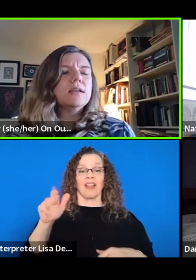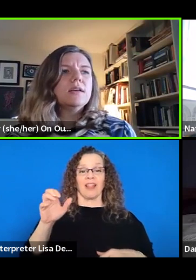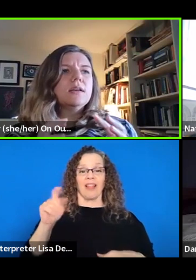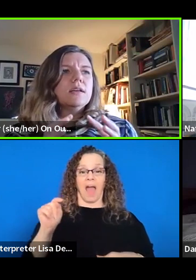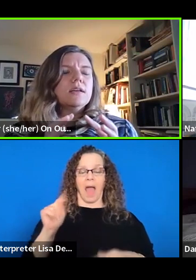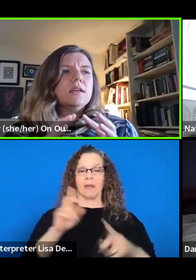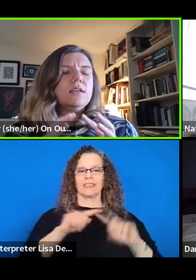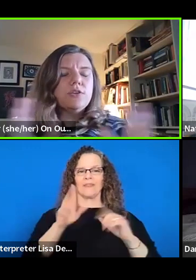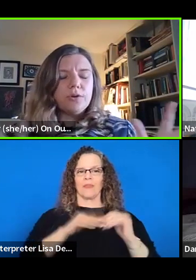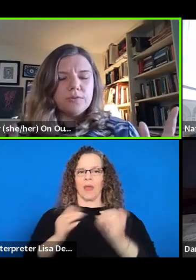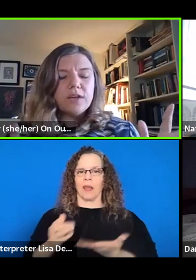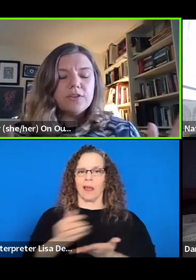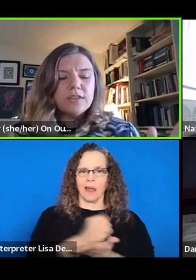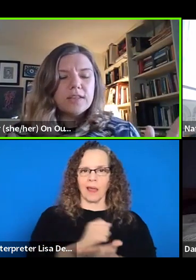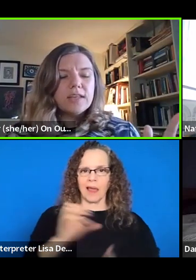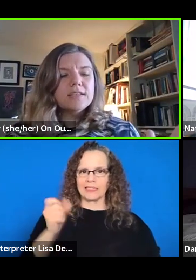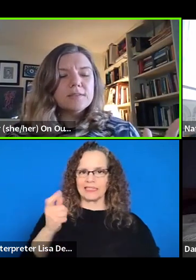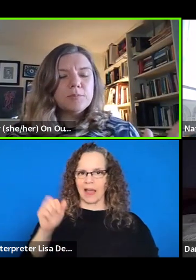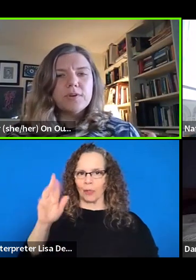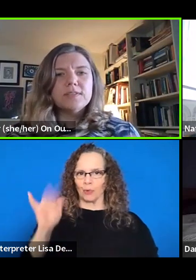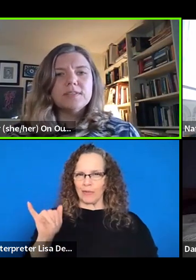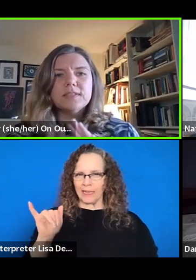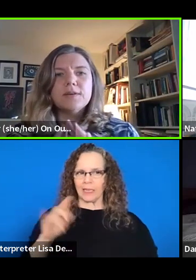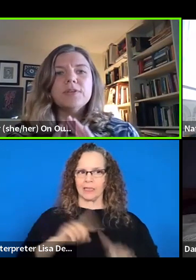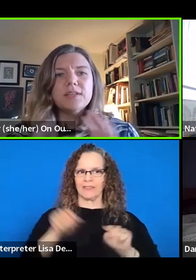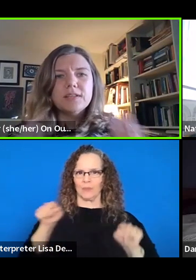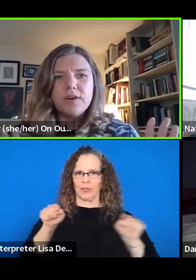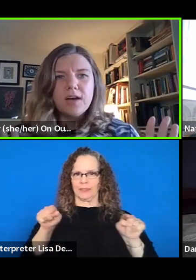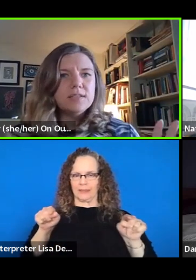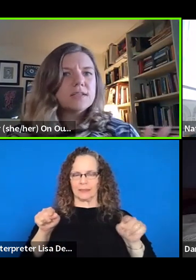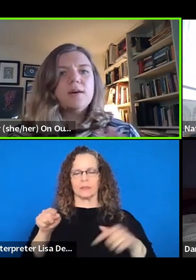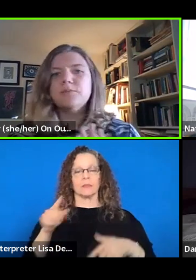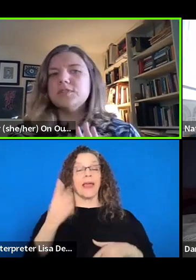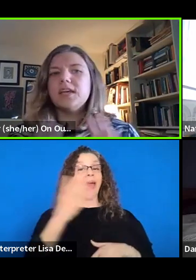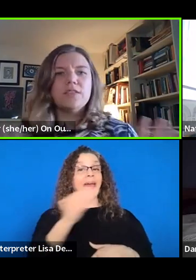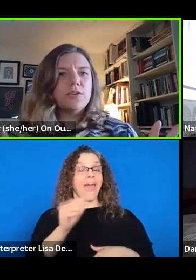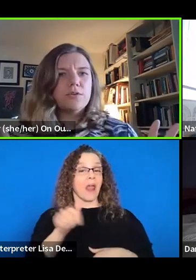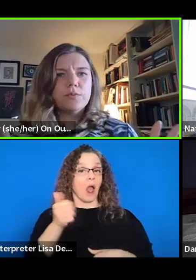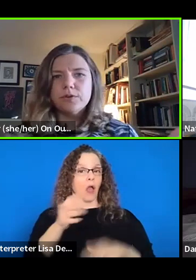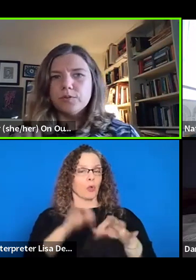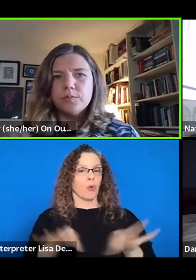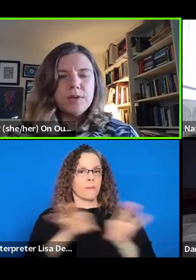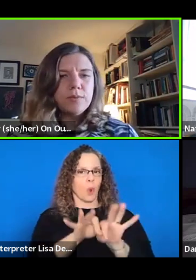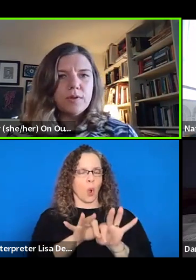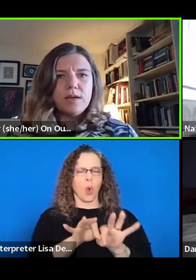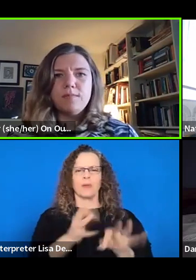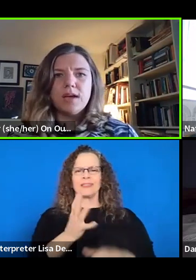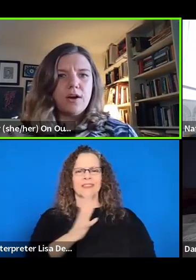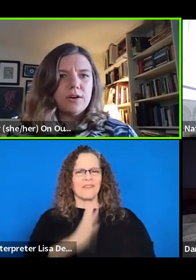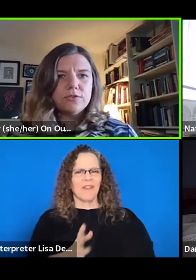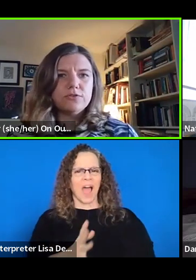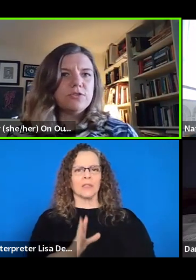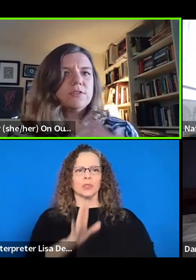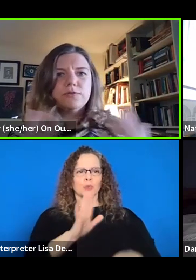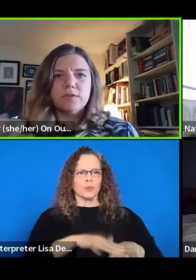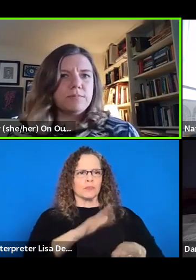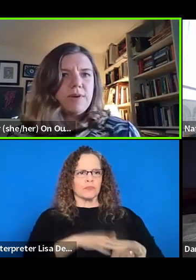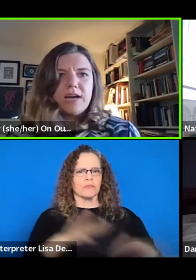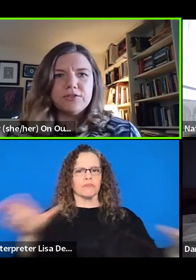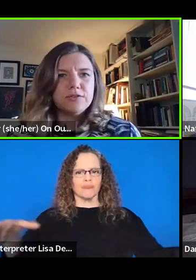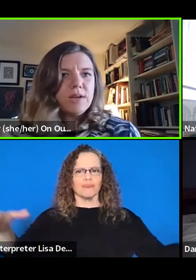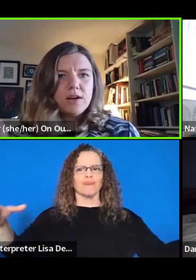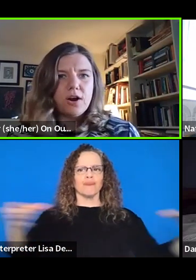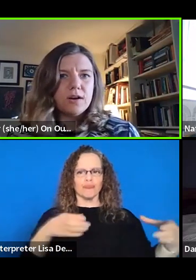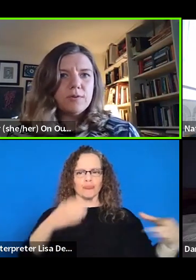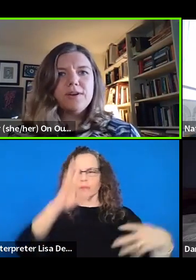and you know, the other thing that I think is important is it's completely fine to come together with a group of people and make art just for